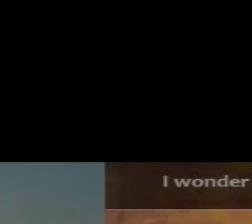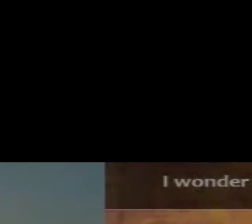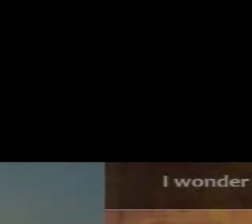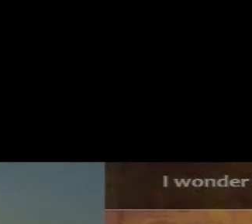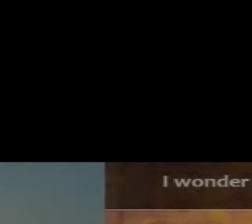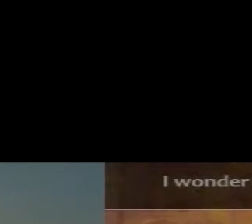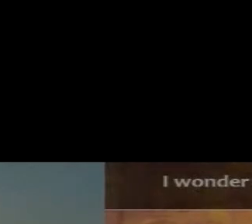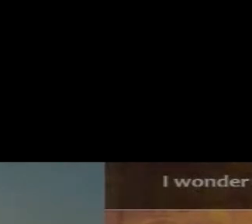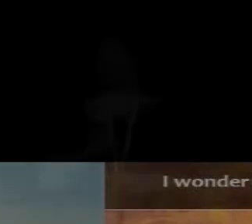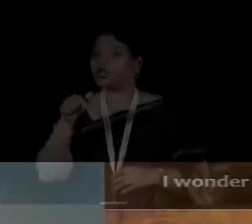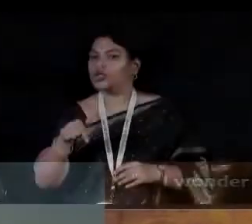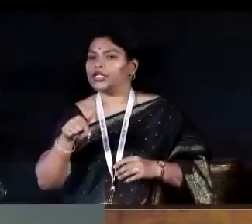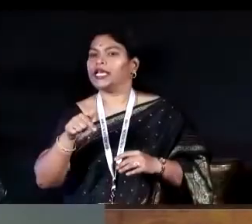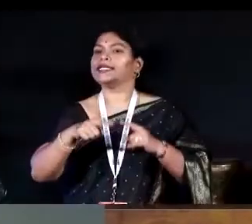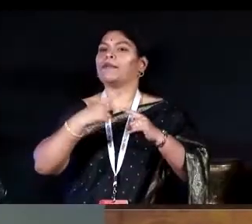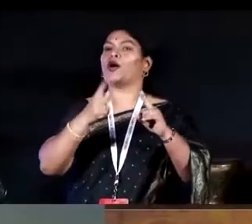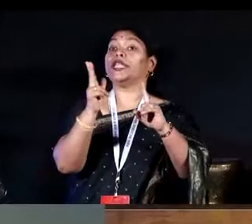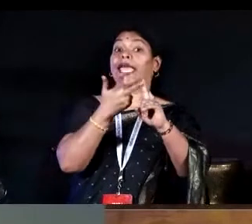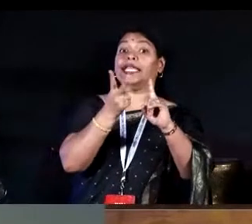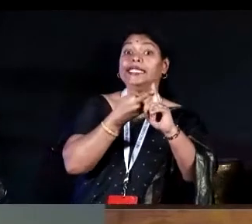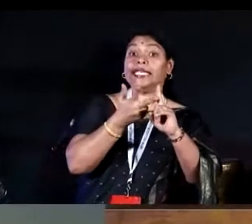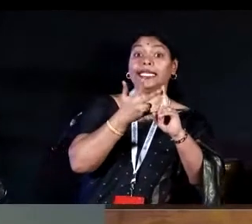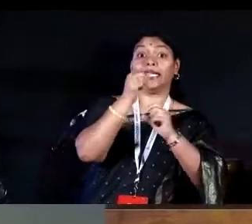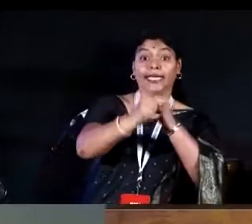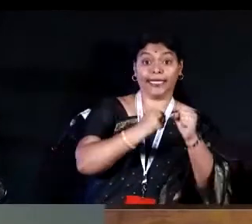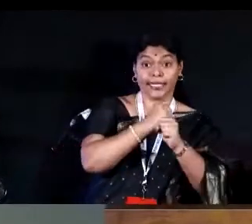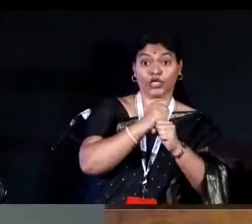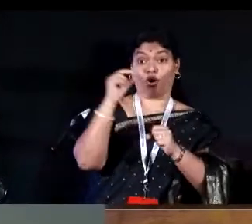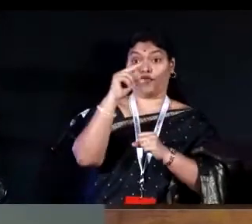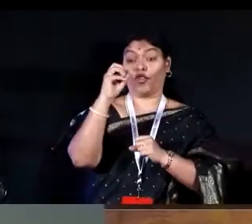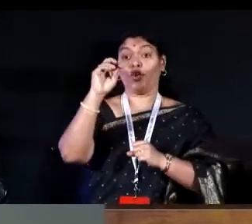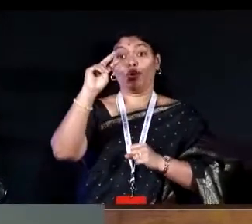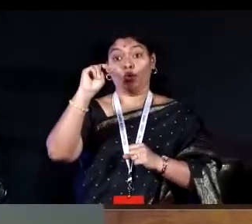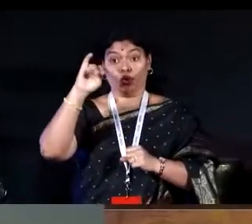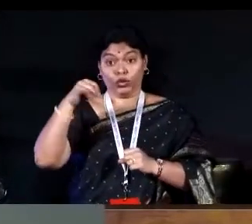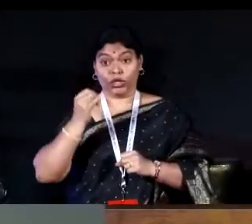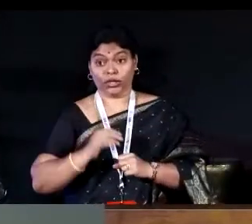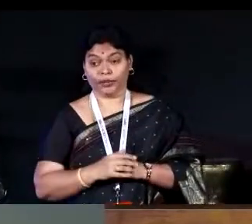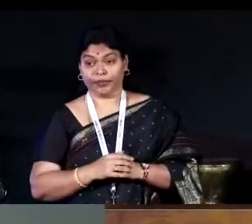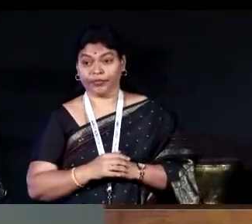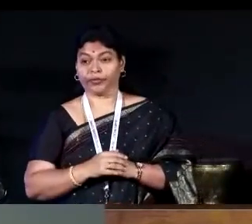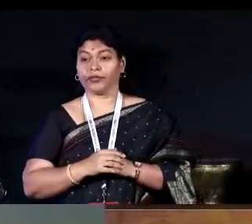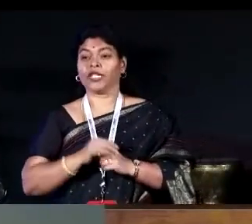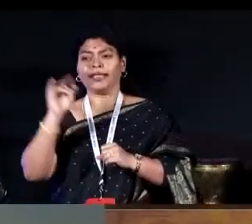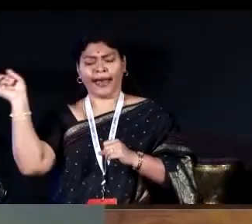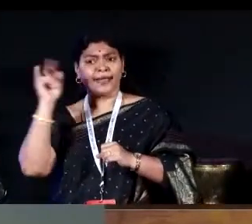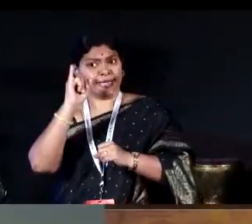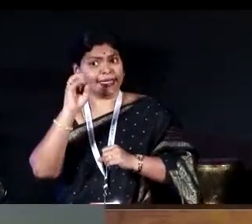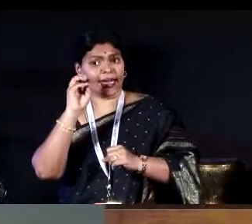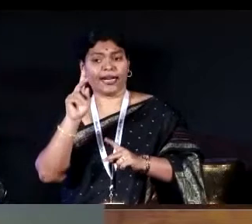So you know it has been about 18 years of Goonj now, February we will be 18, we are about 600 people,